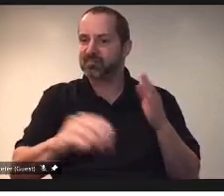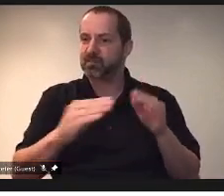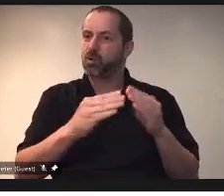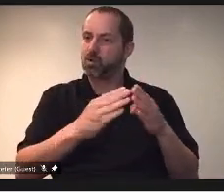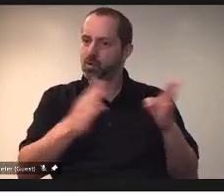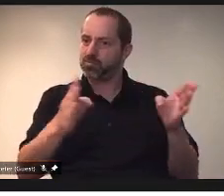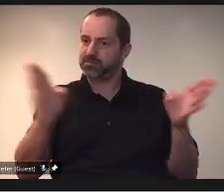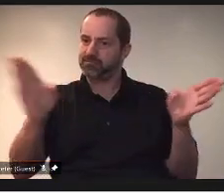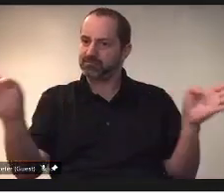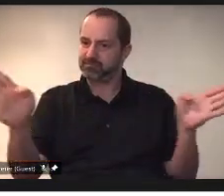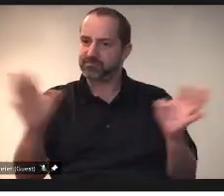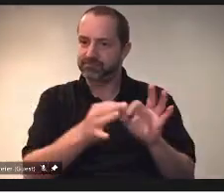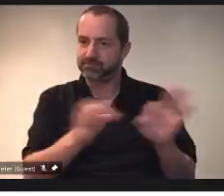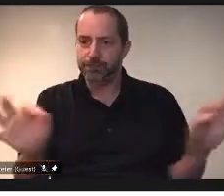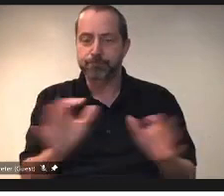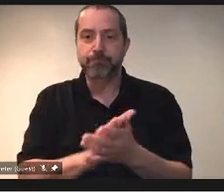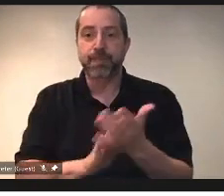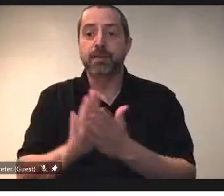online.